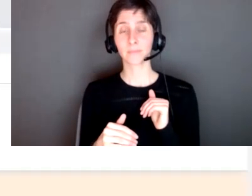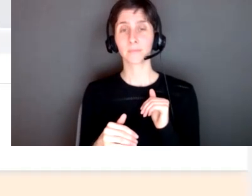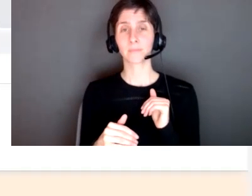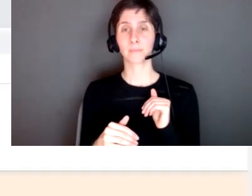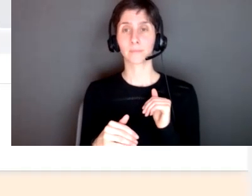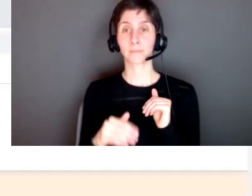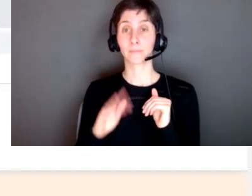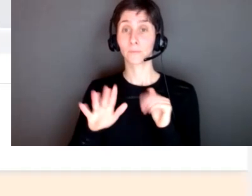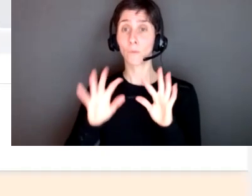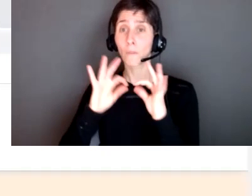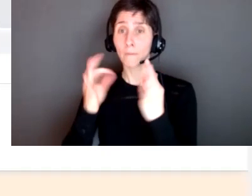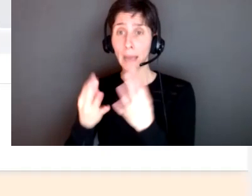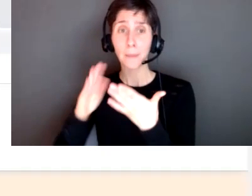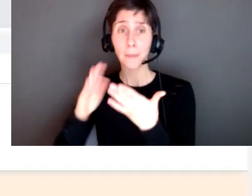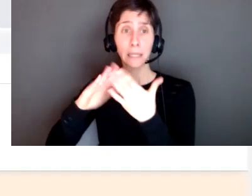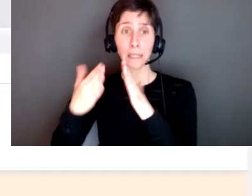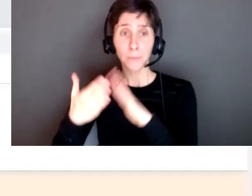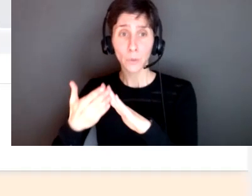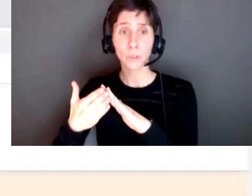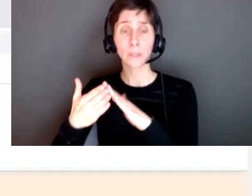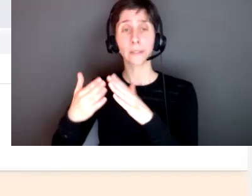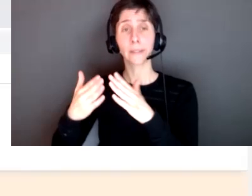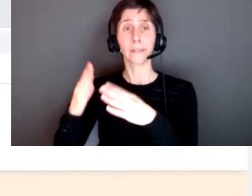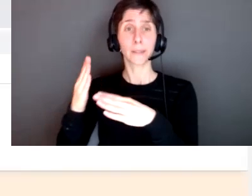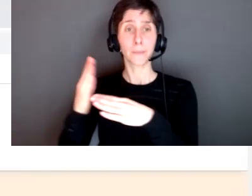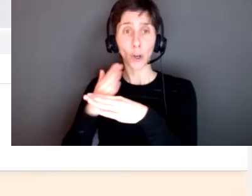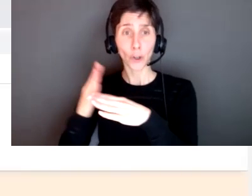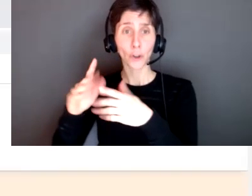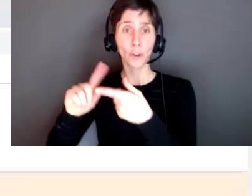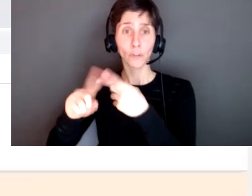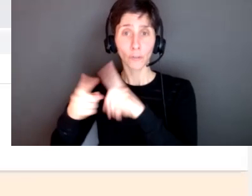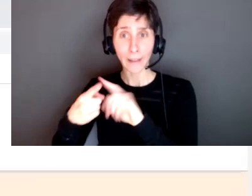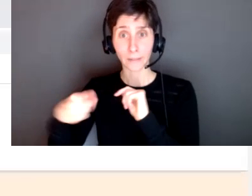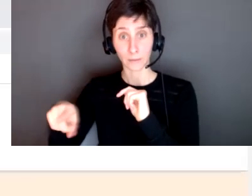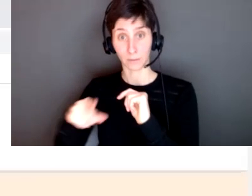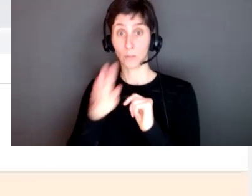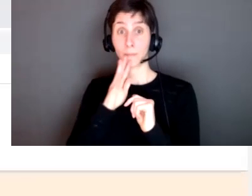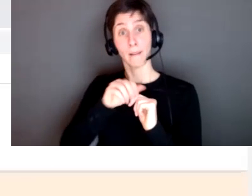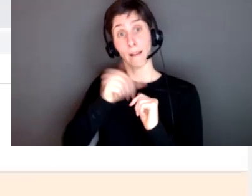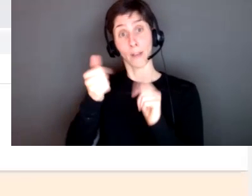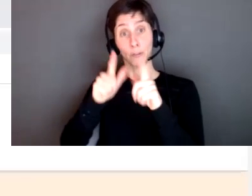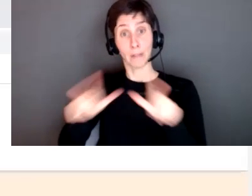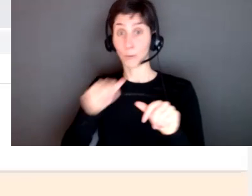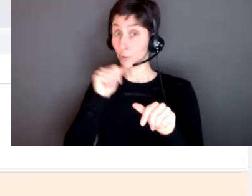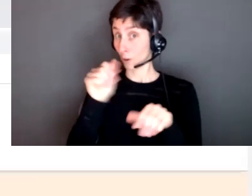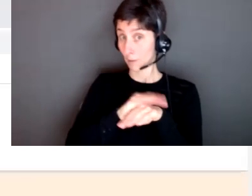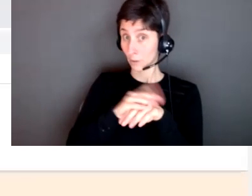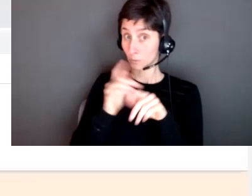english with members of your community so that could be family friends your partner you know your kids colleagues